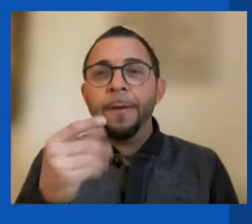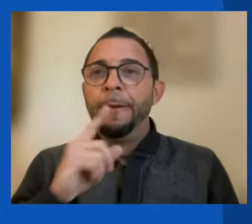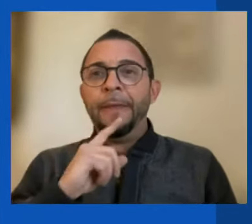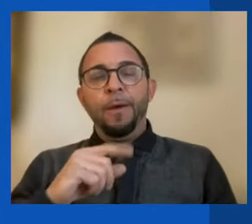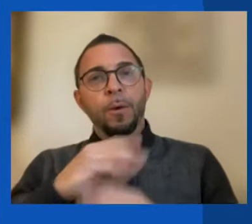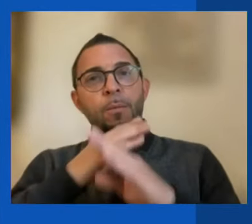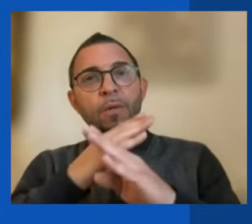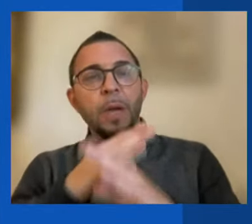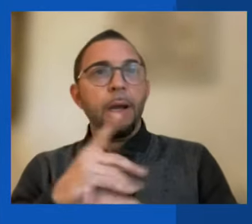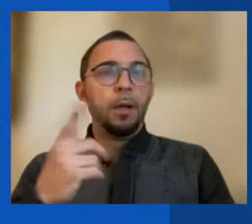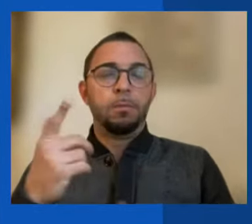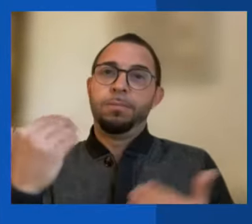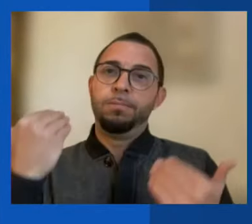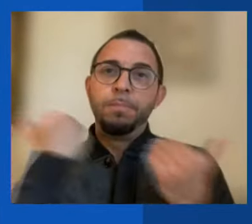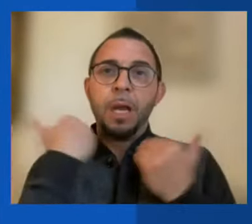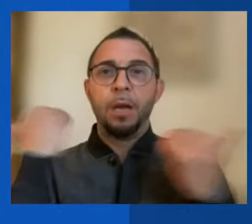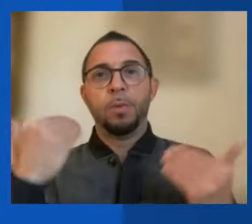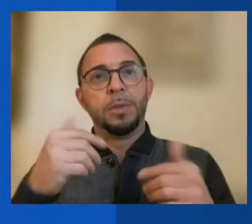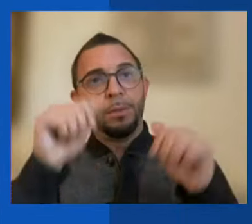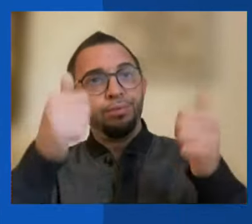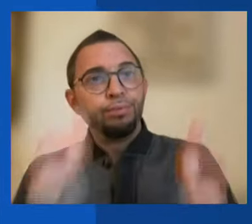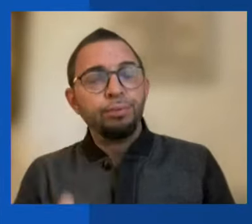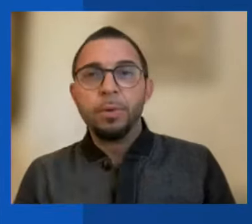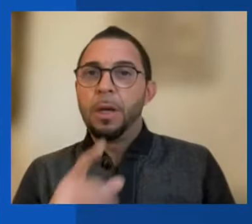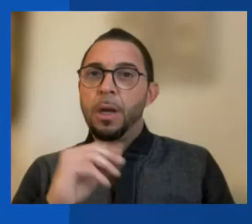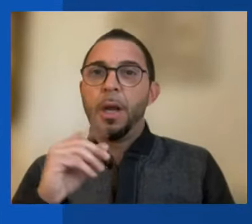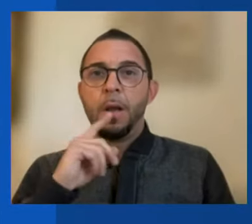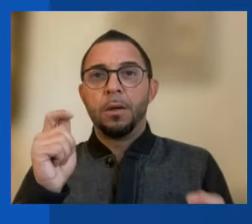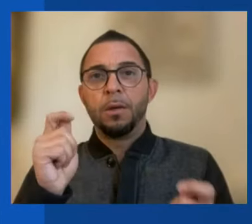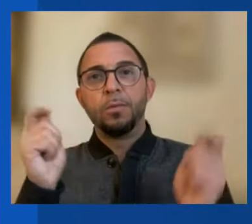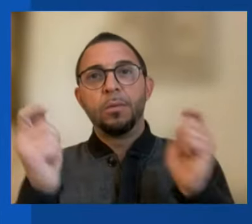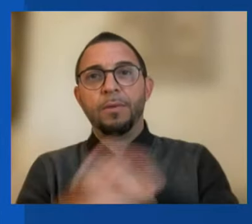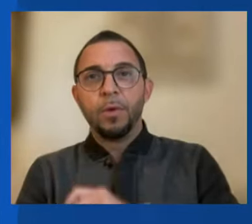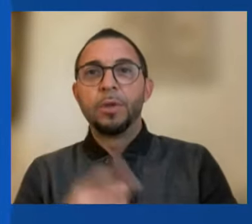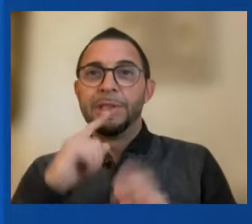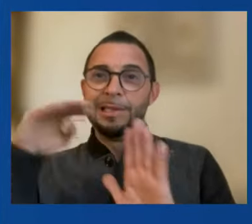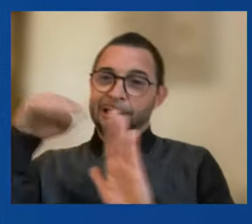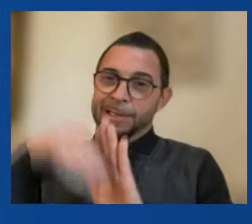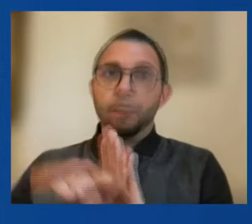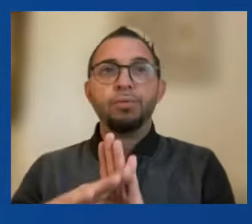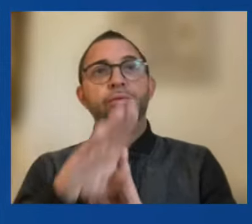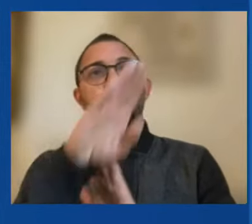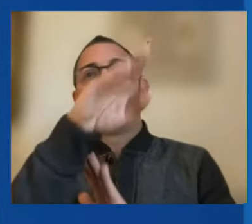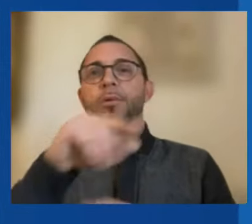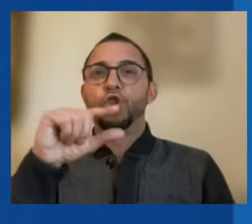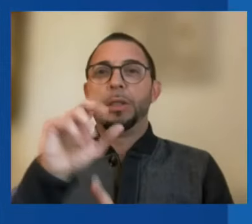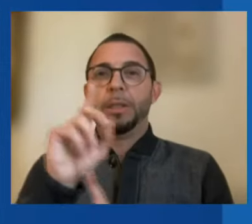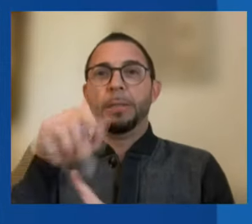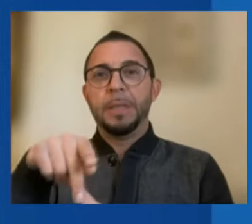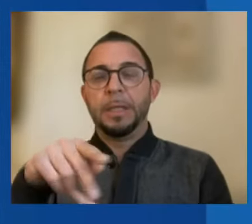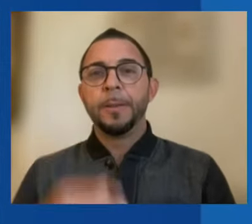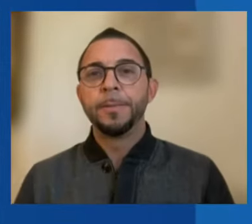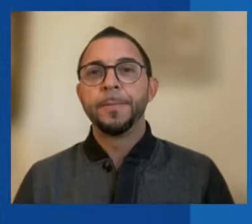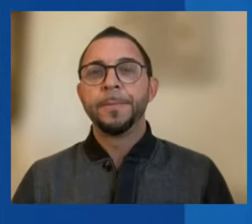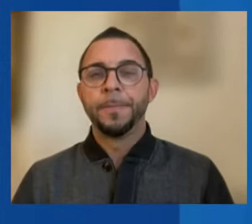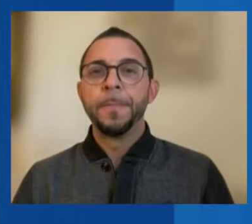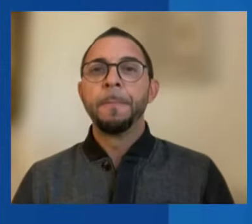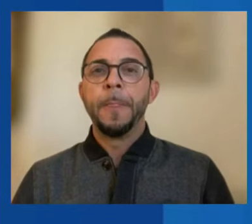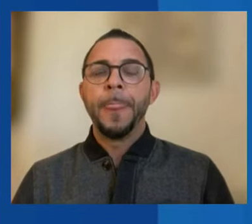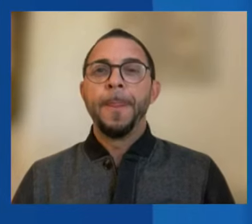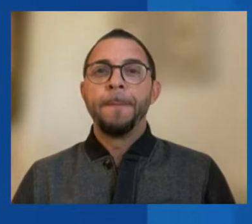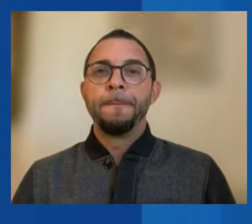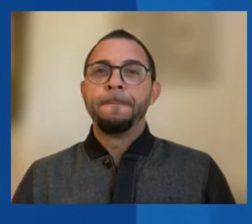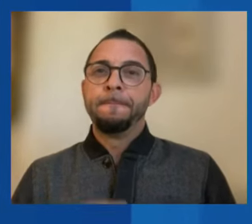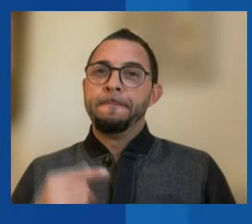bankruptcy, and rapidly reversing the decline in GDP. And we were less successful